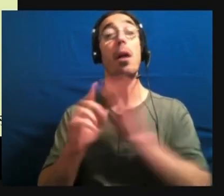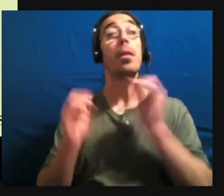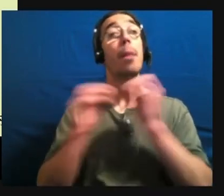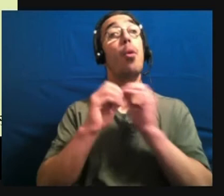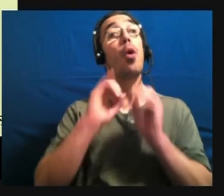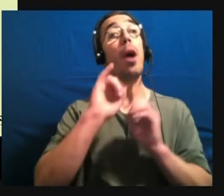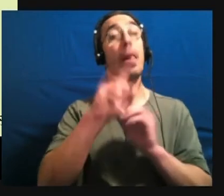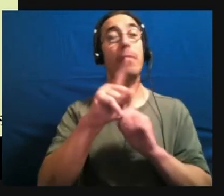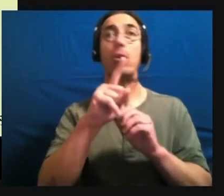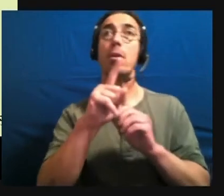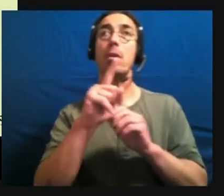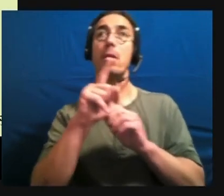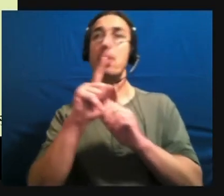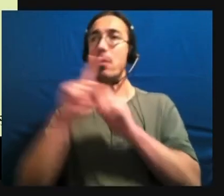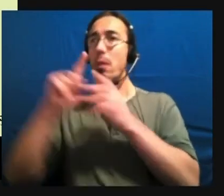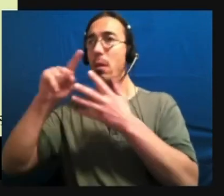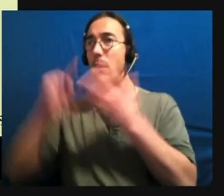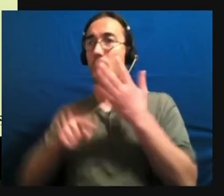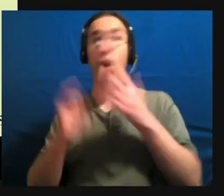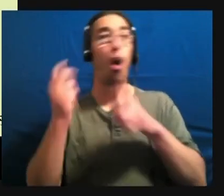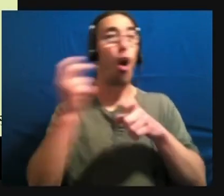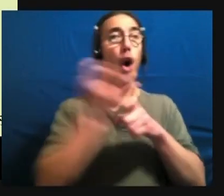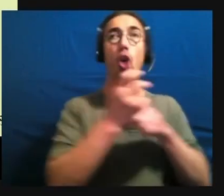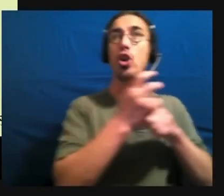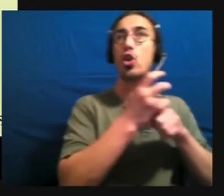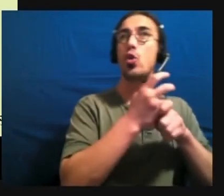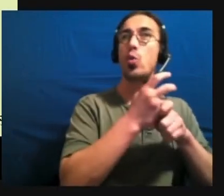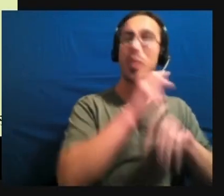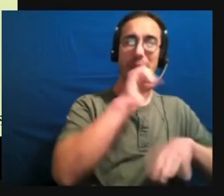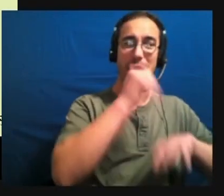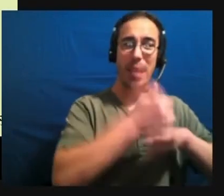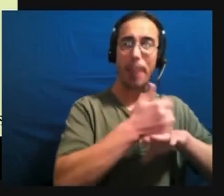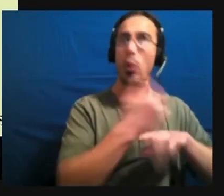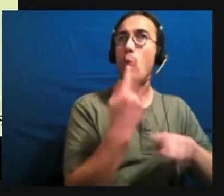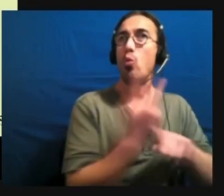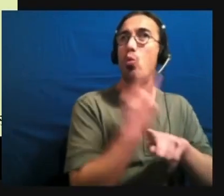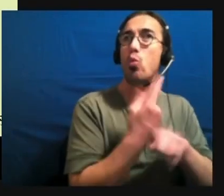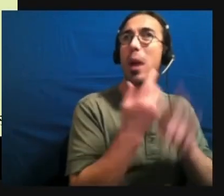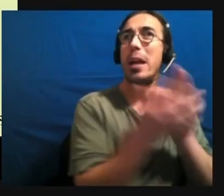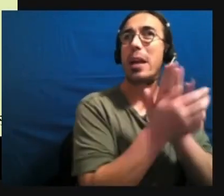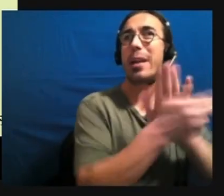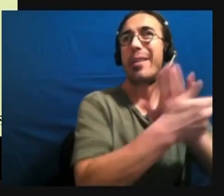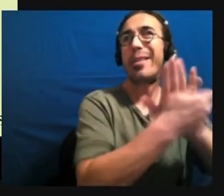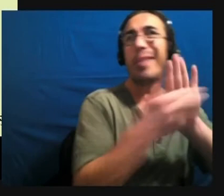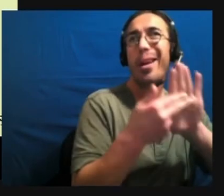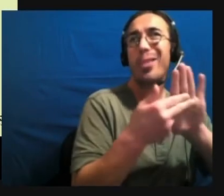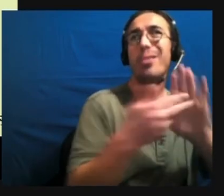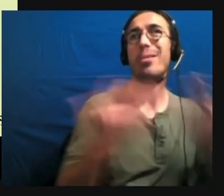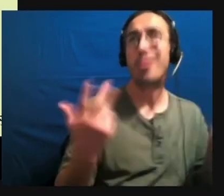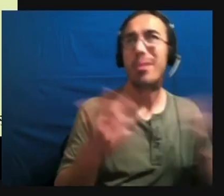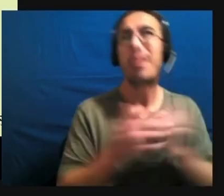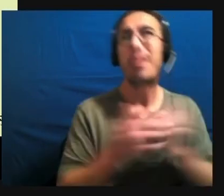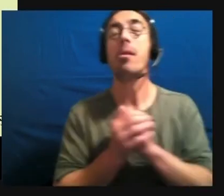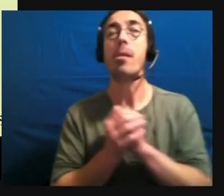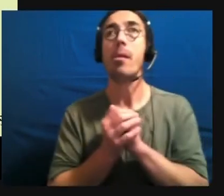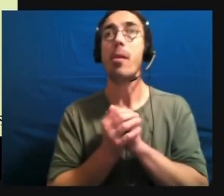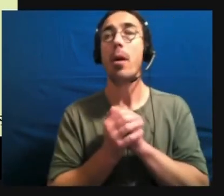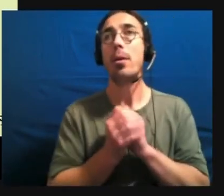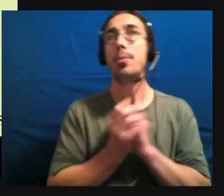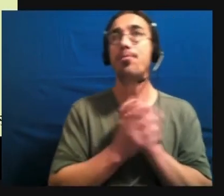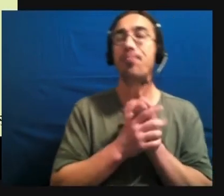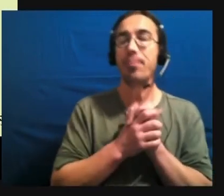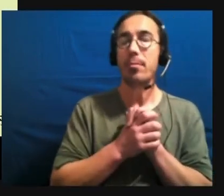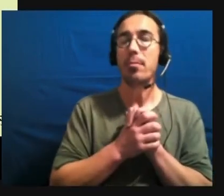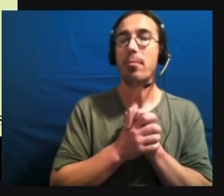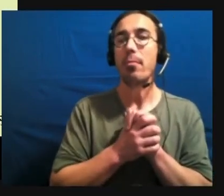the harder is to access diagnosis and to get the diagnosis that you need. So there are real, real